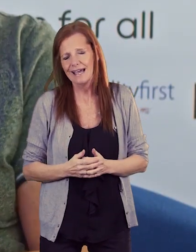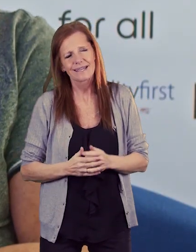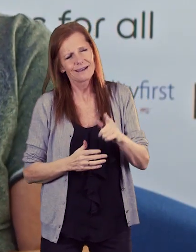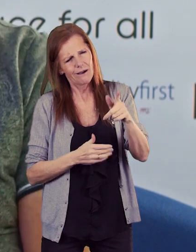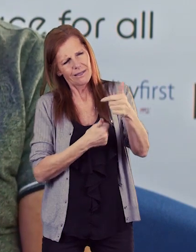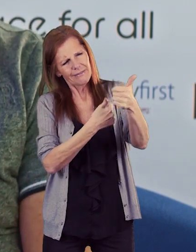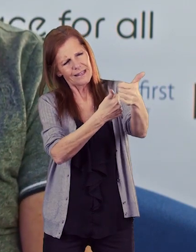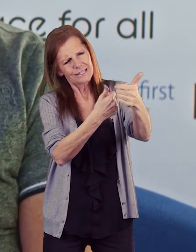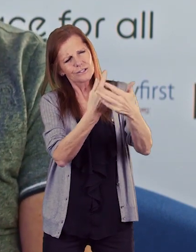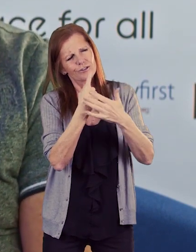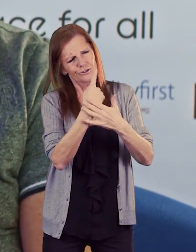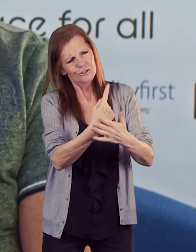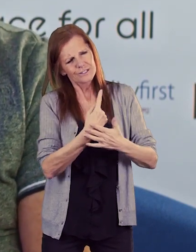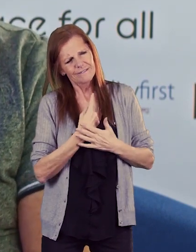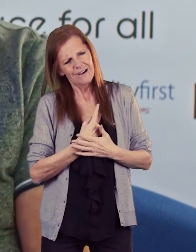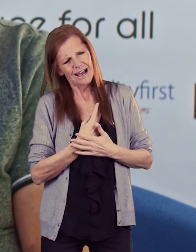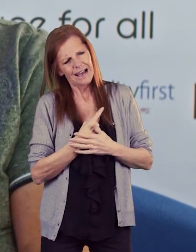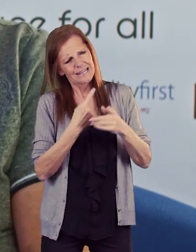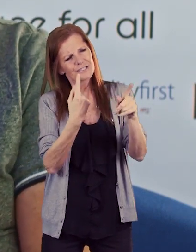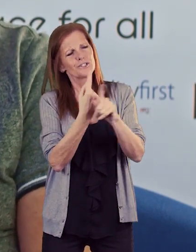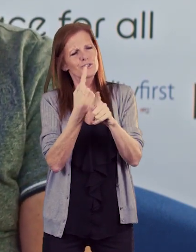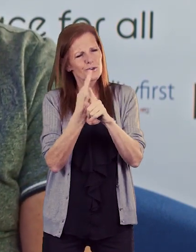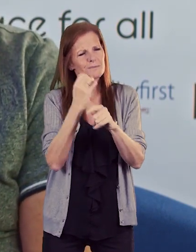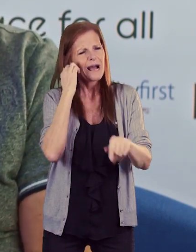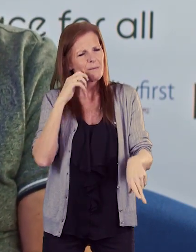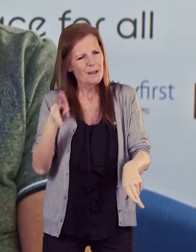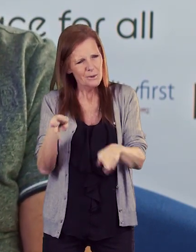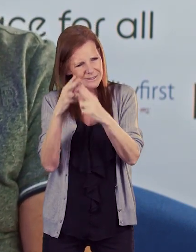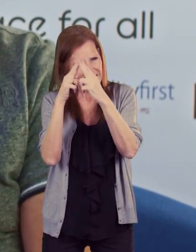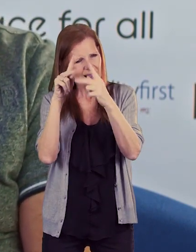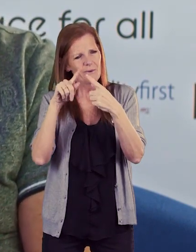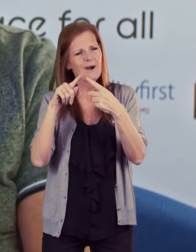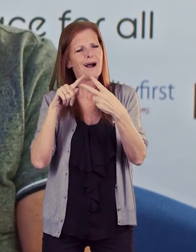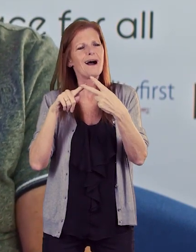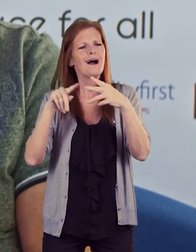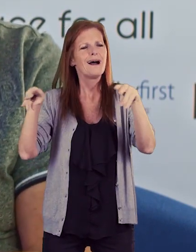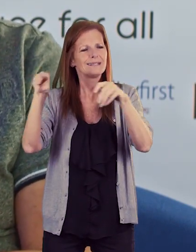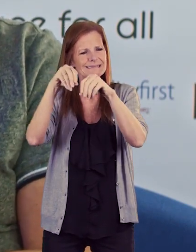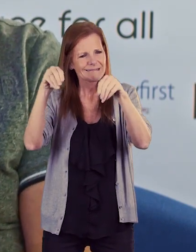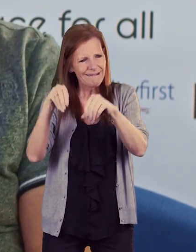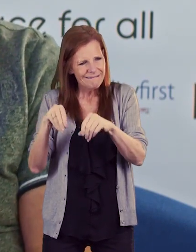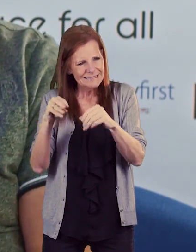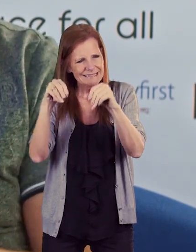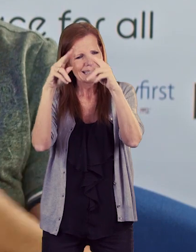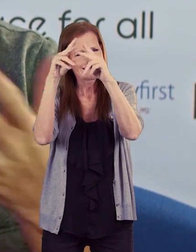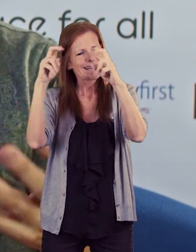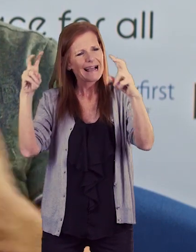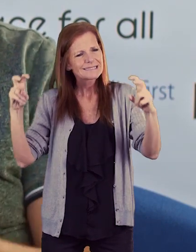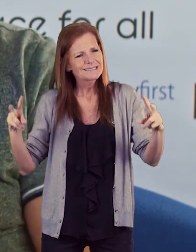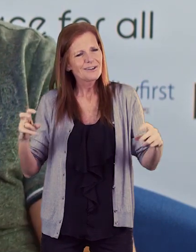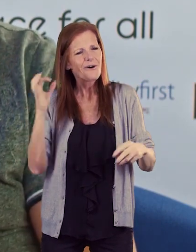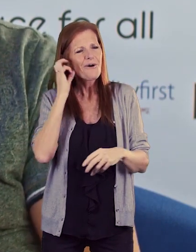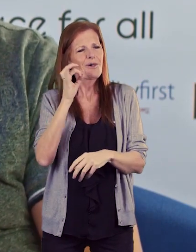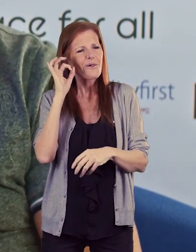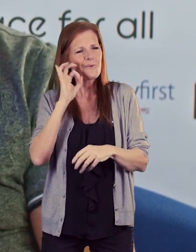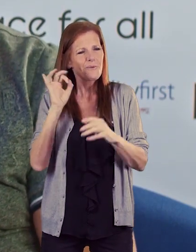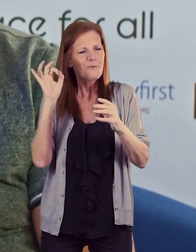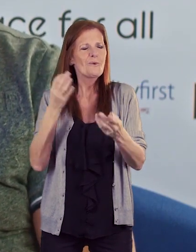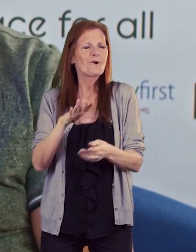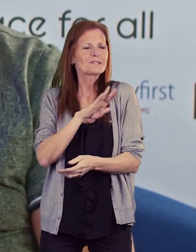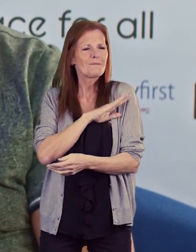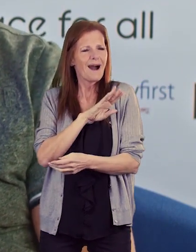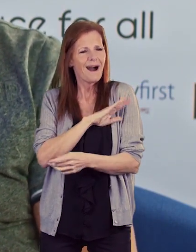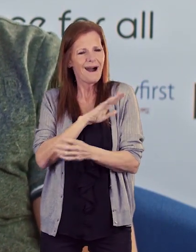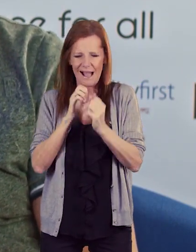you you mentioned uh obviously like Merlin with Blackpool Tower and Sandcastles and things like that um and and accessibility